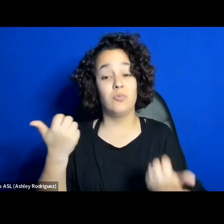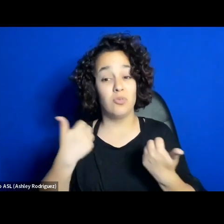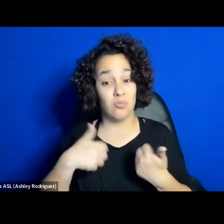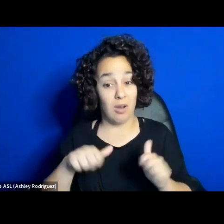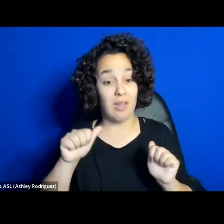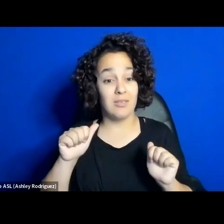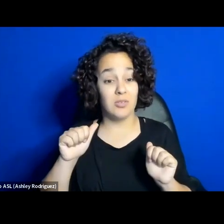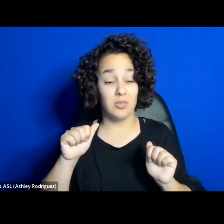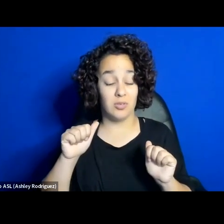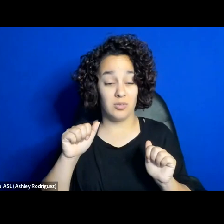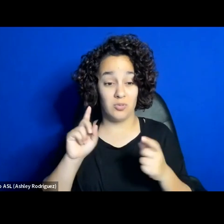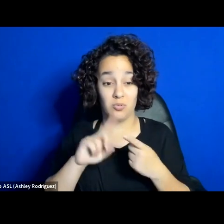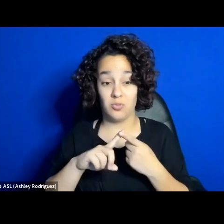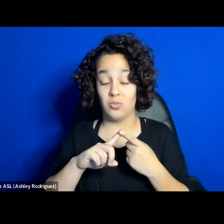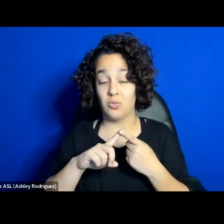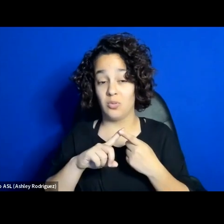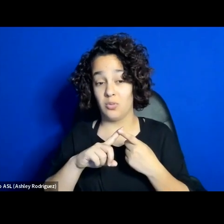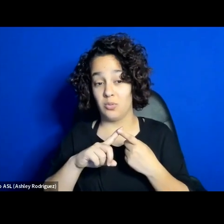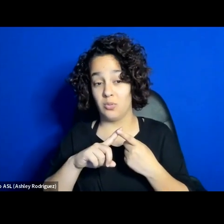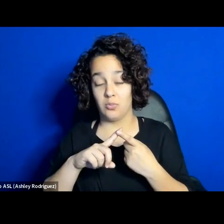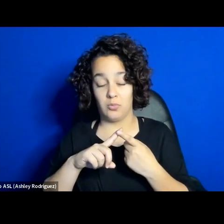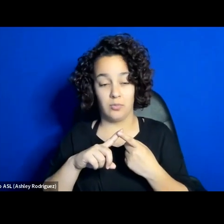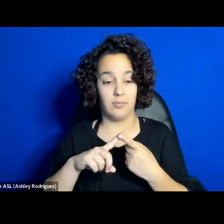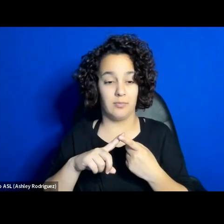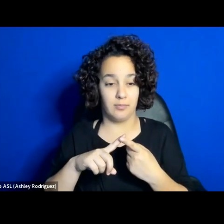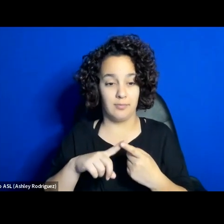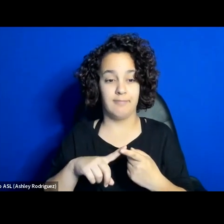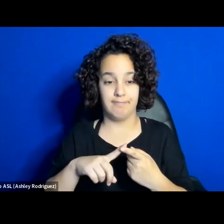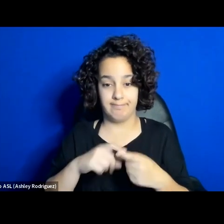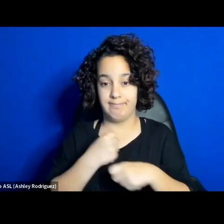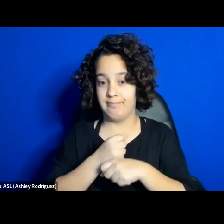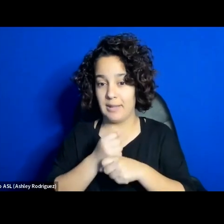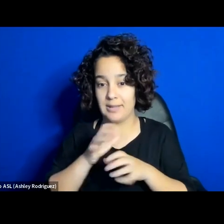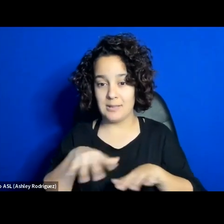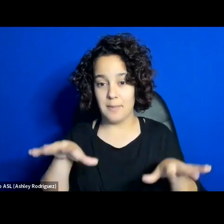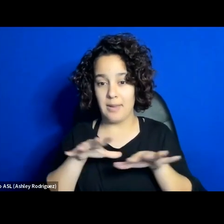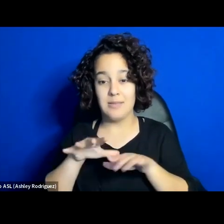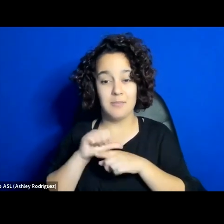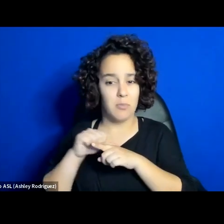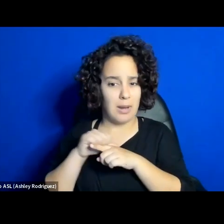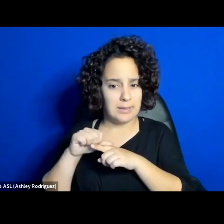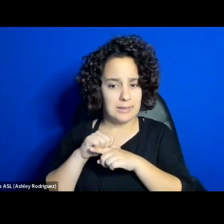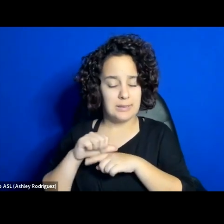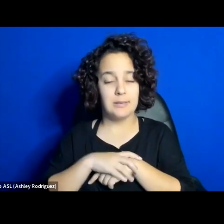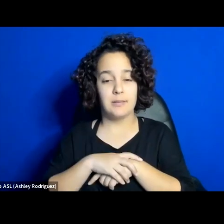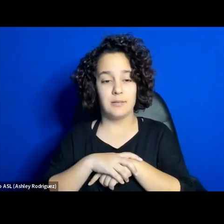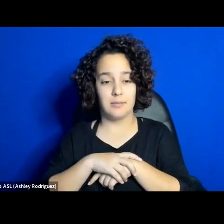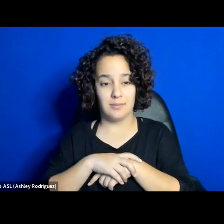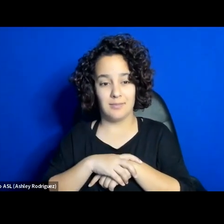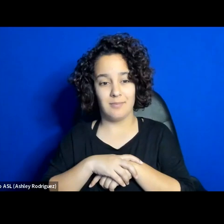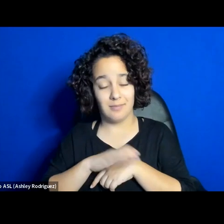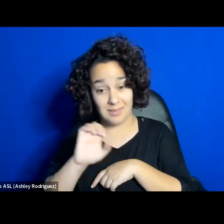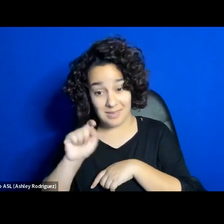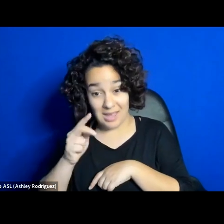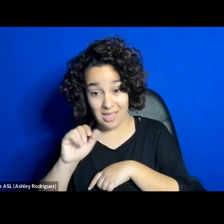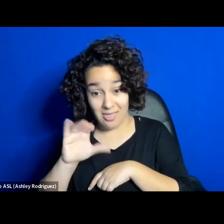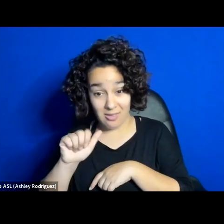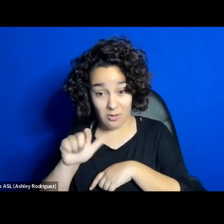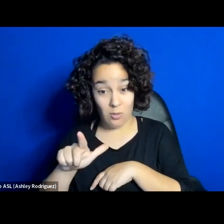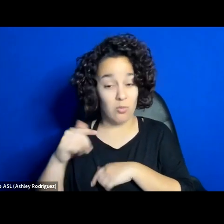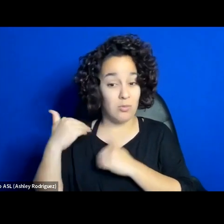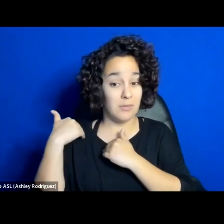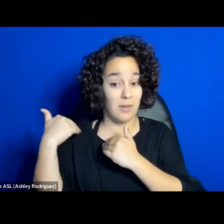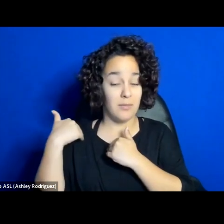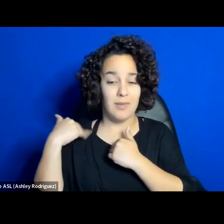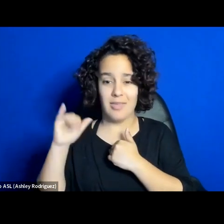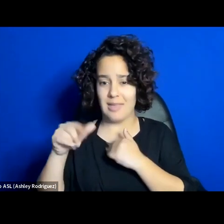create, carve spaces and practice, you know, the ethical responsibilities, responsibility is something that has